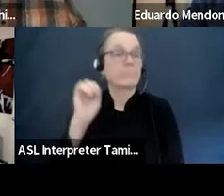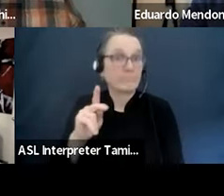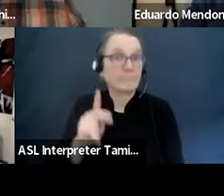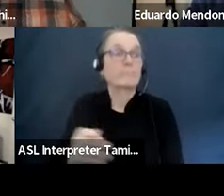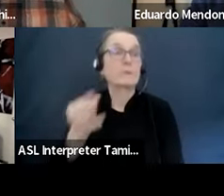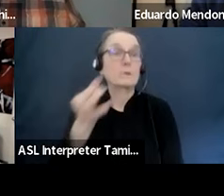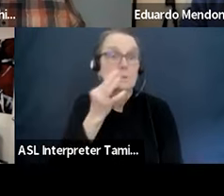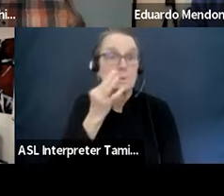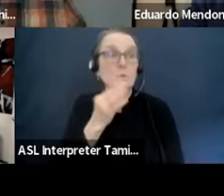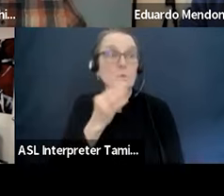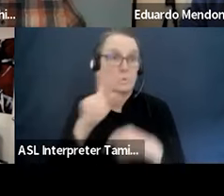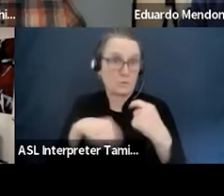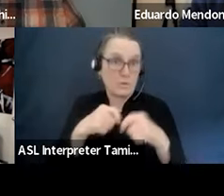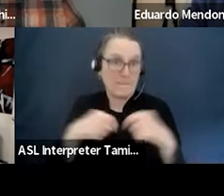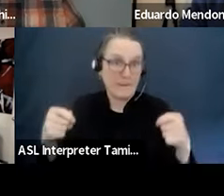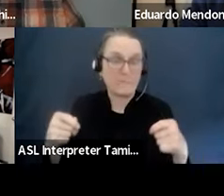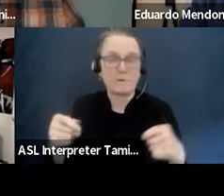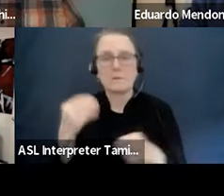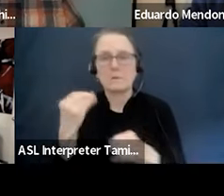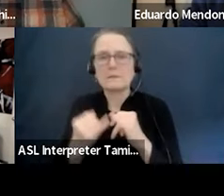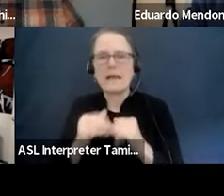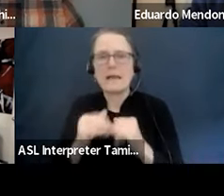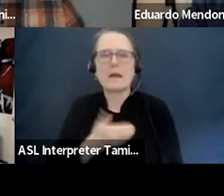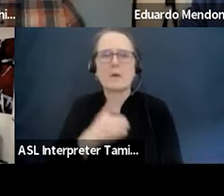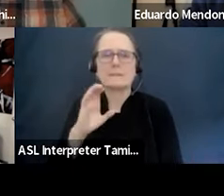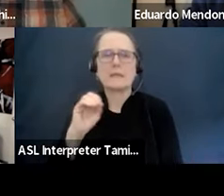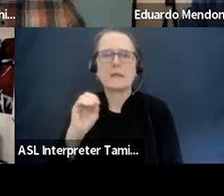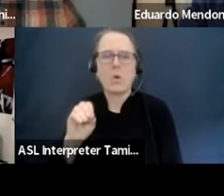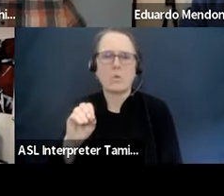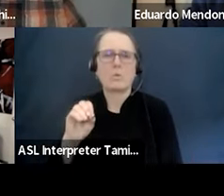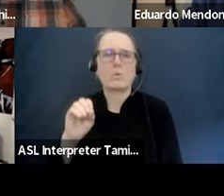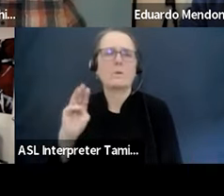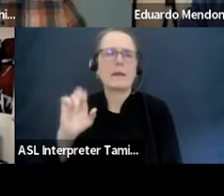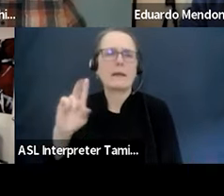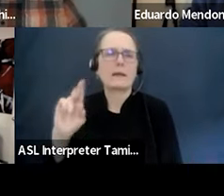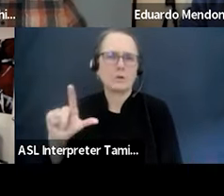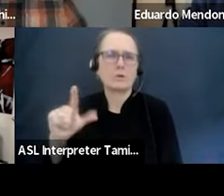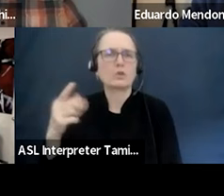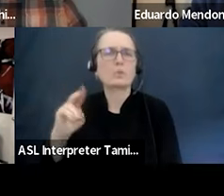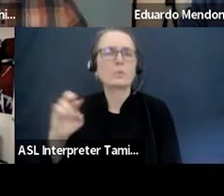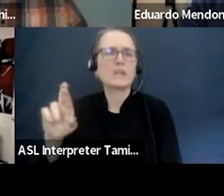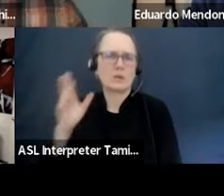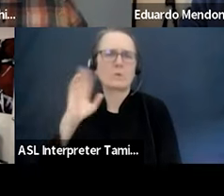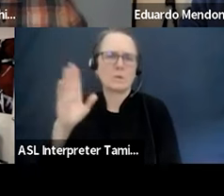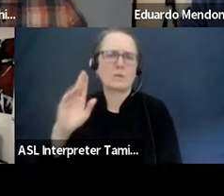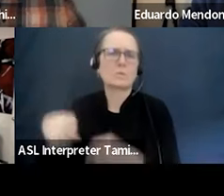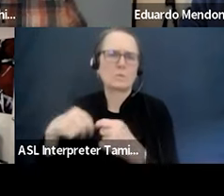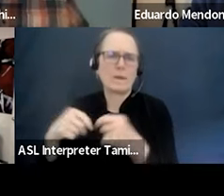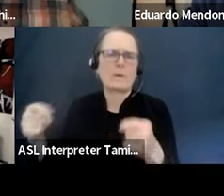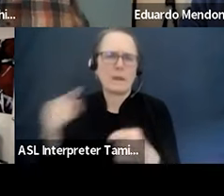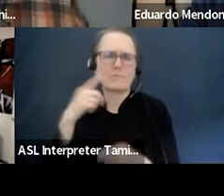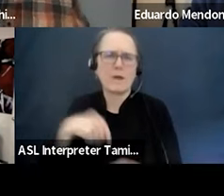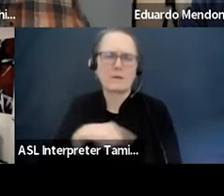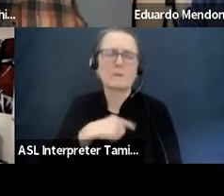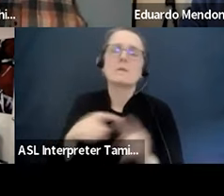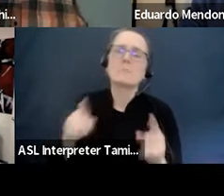Um, but I really cannot thank again, the panelists, um, and Kate for your leadership today and throughout the, the conducting of this study, as